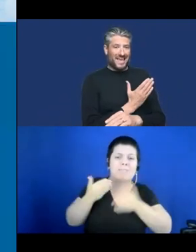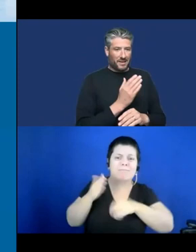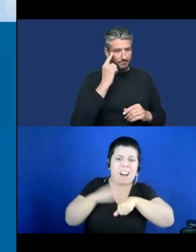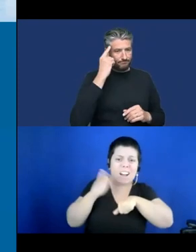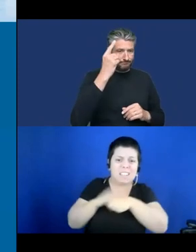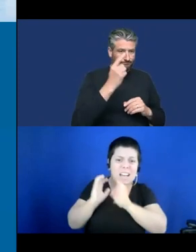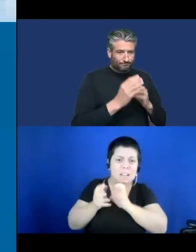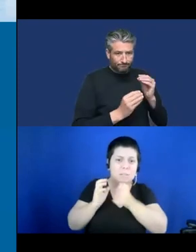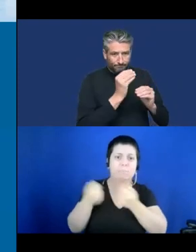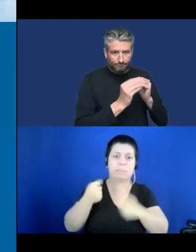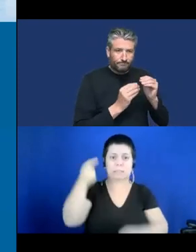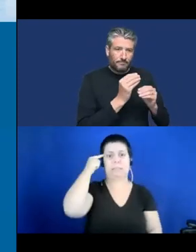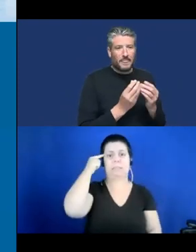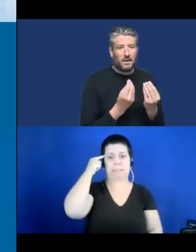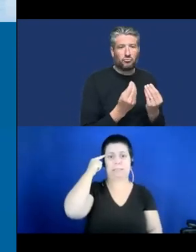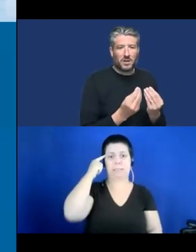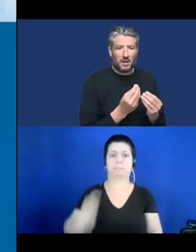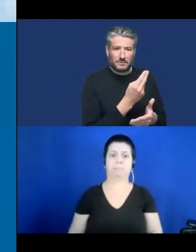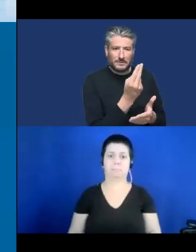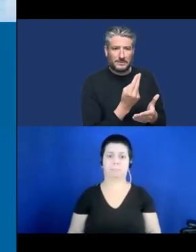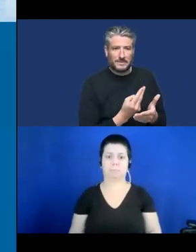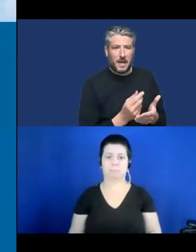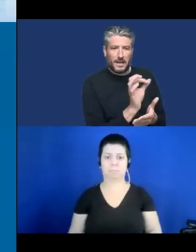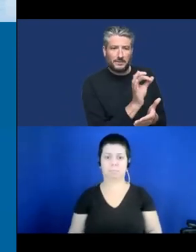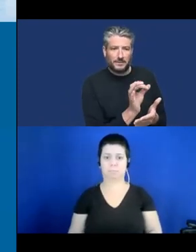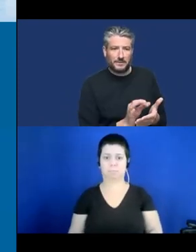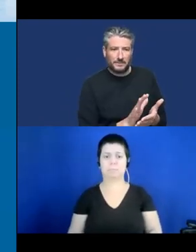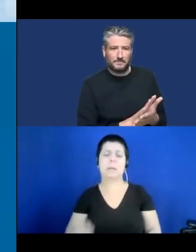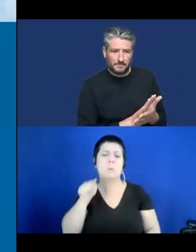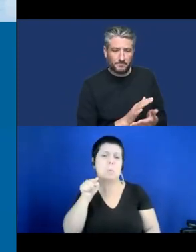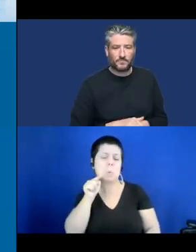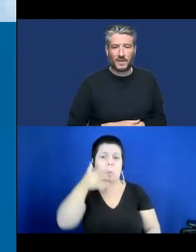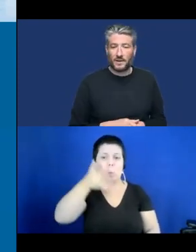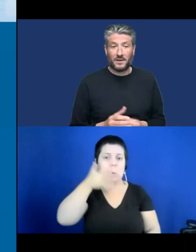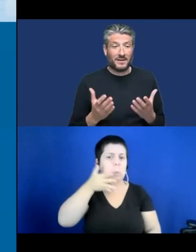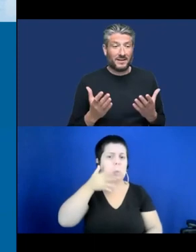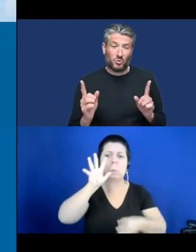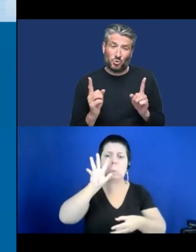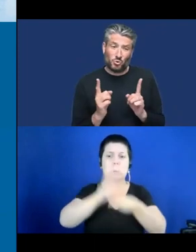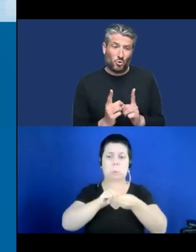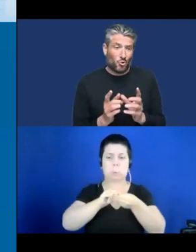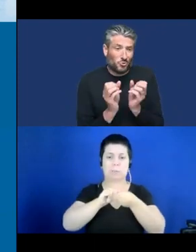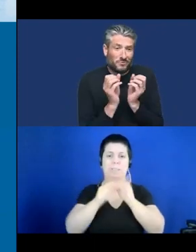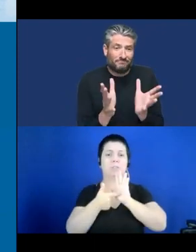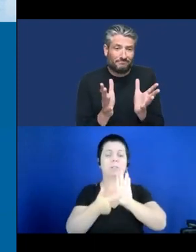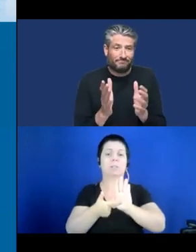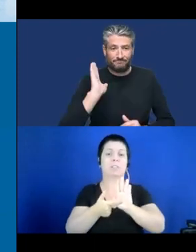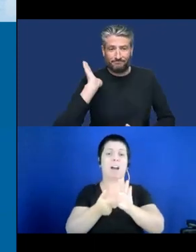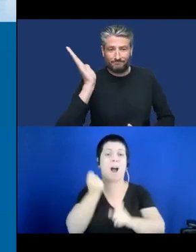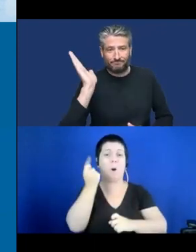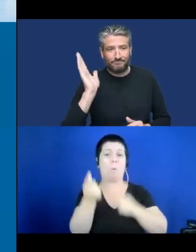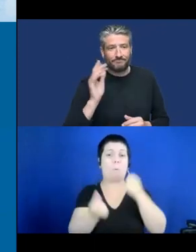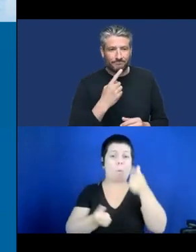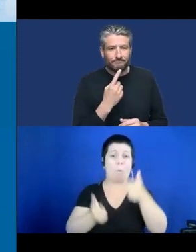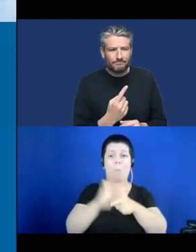This was a very short introduction to some of the obstacles you might